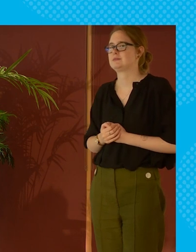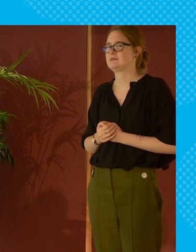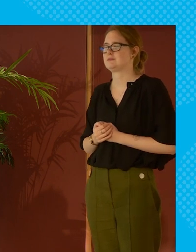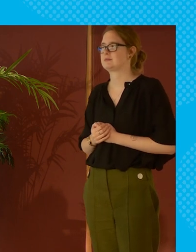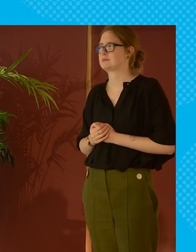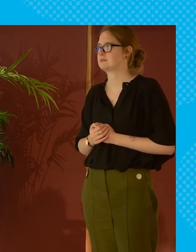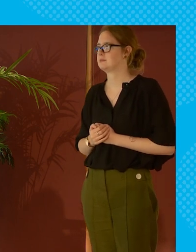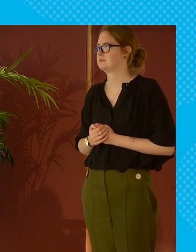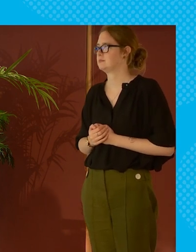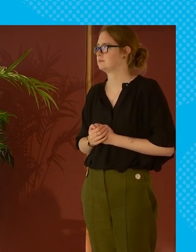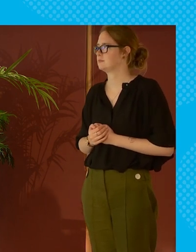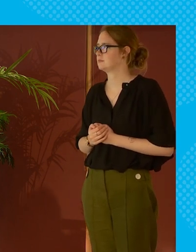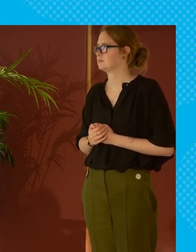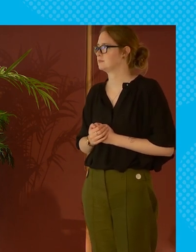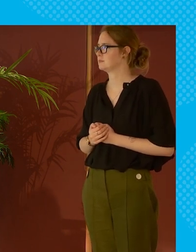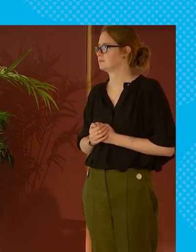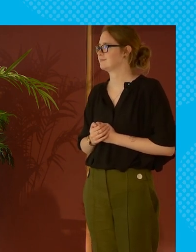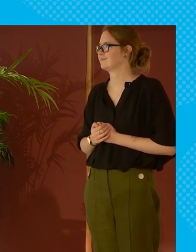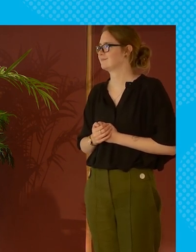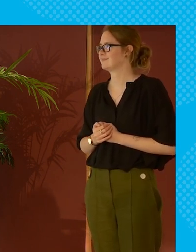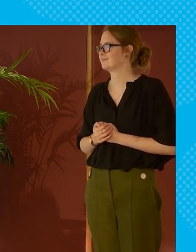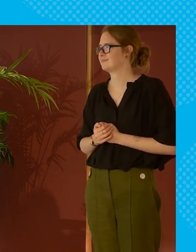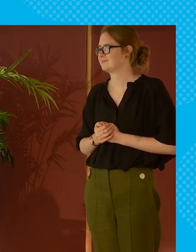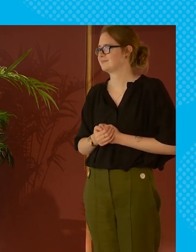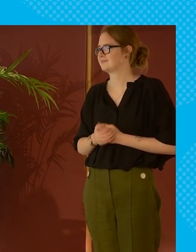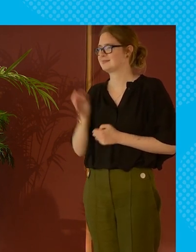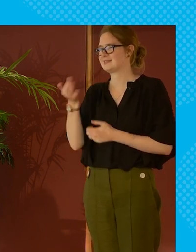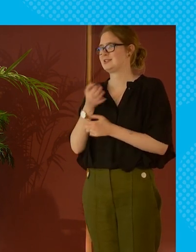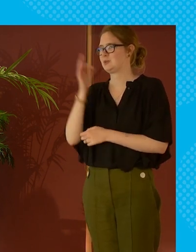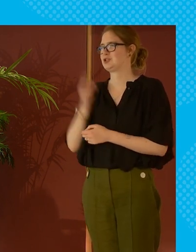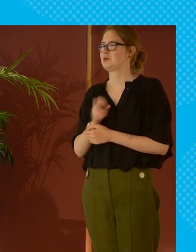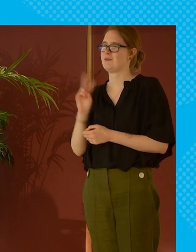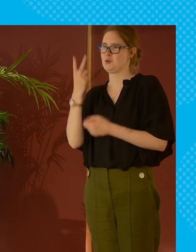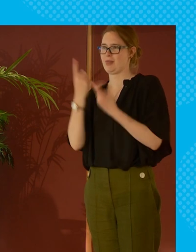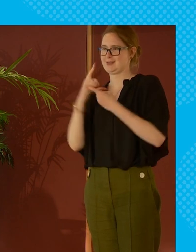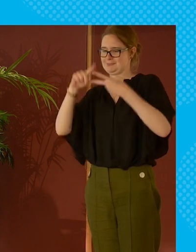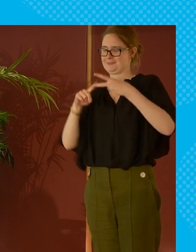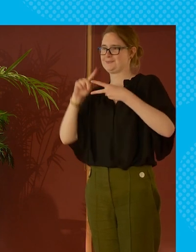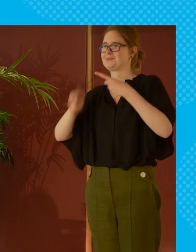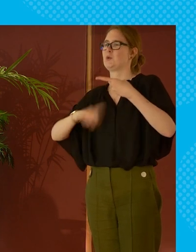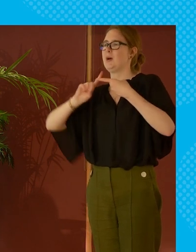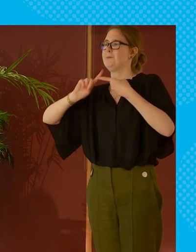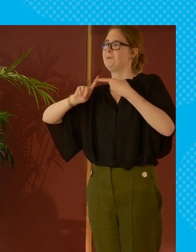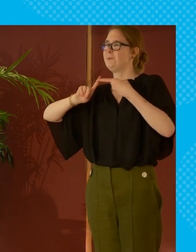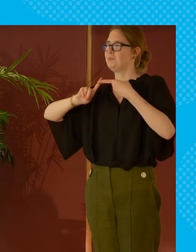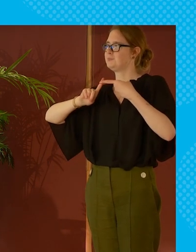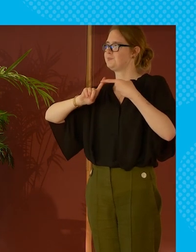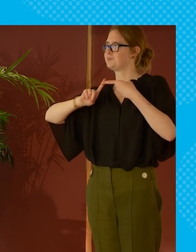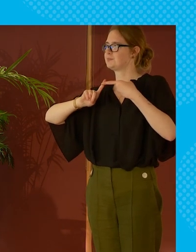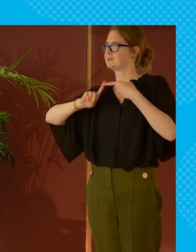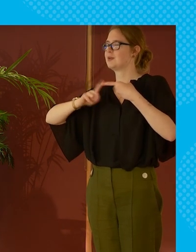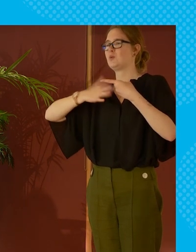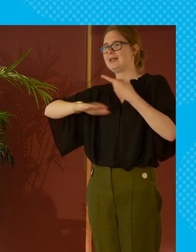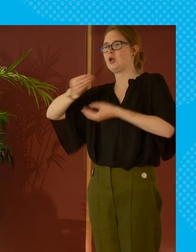income can you pass the mic yes thanks rob two things um one is